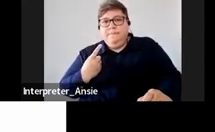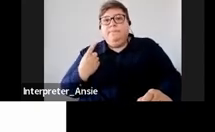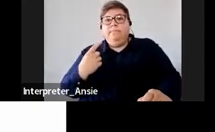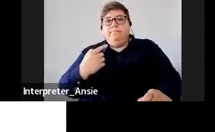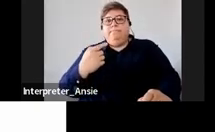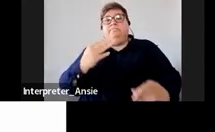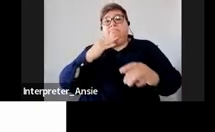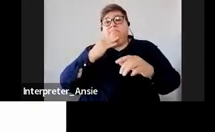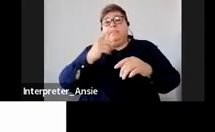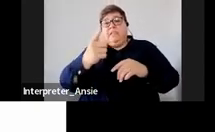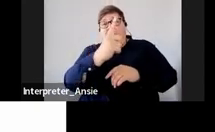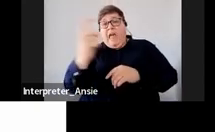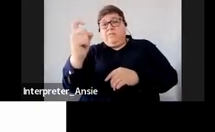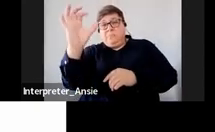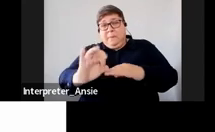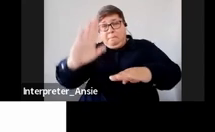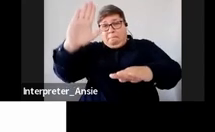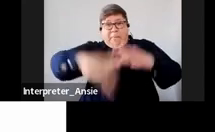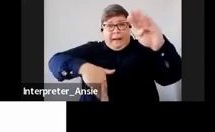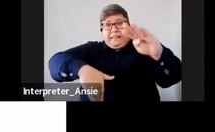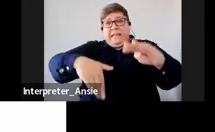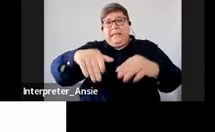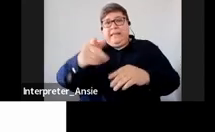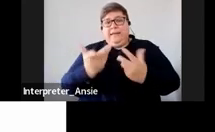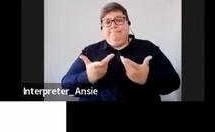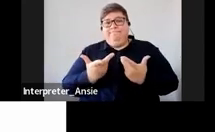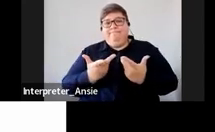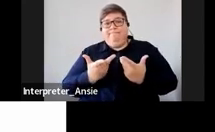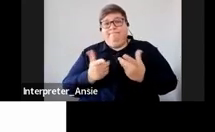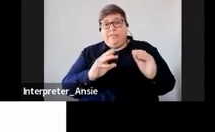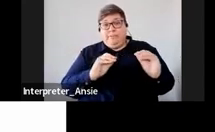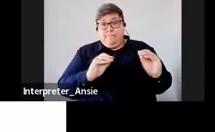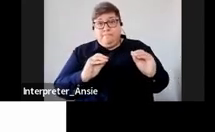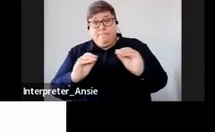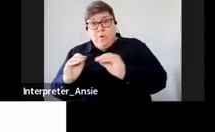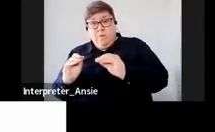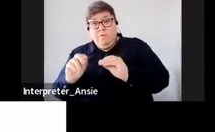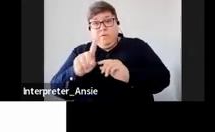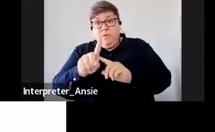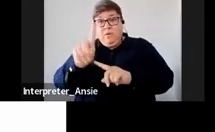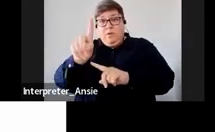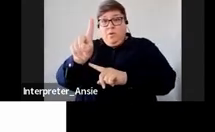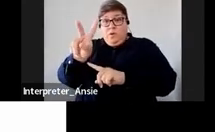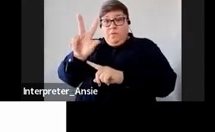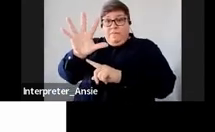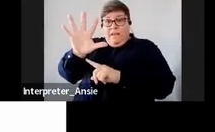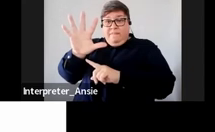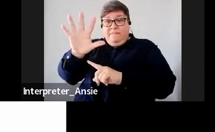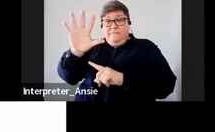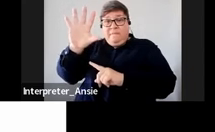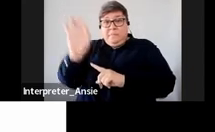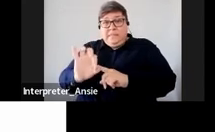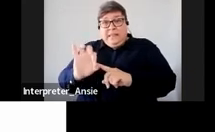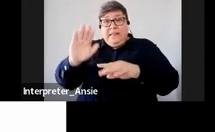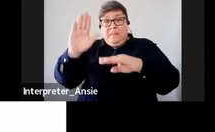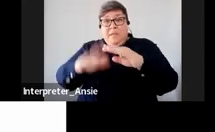100% penalty and that moves or escalate to 125% if it is shown or if it can be